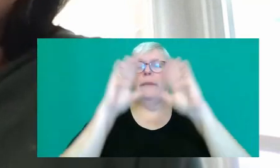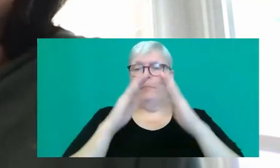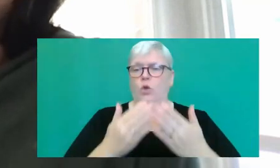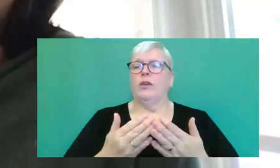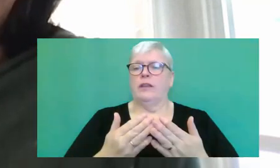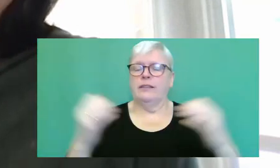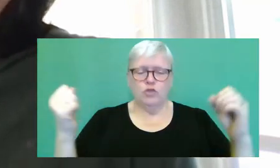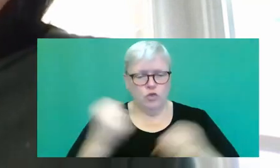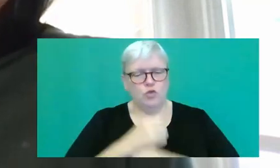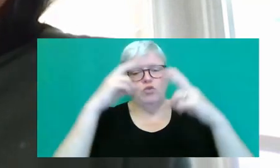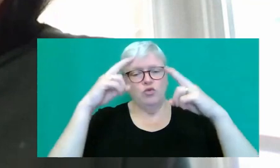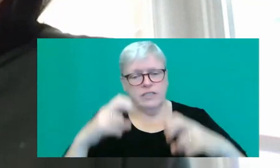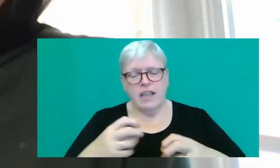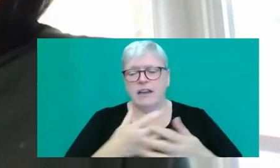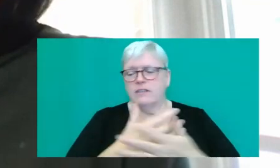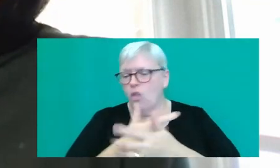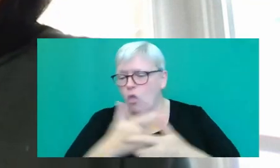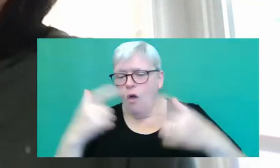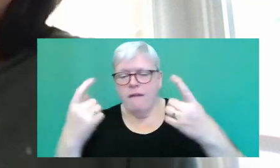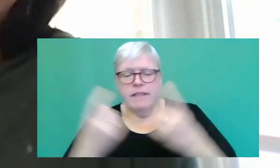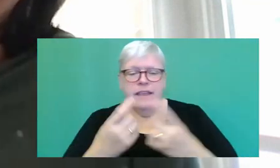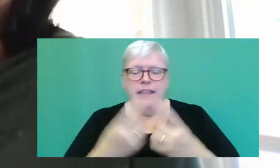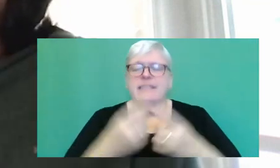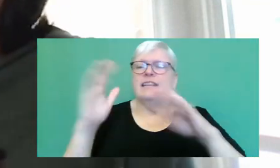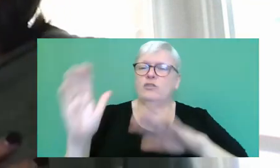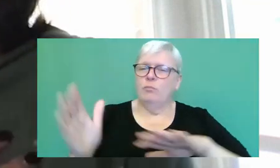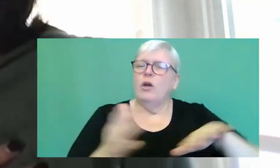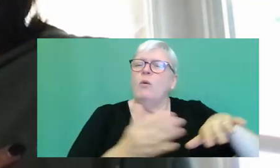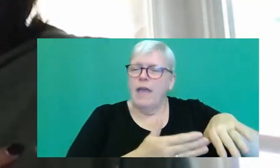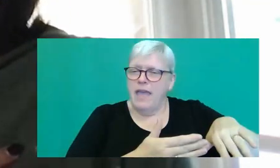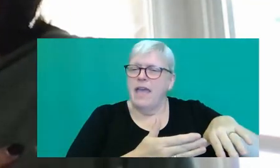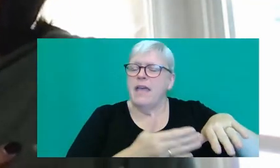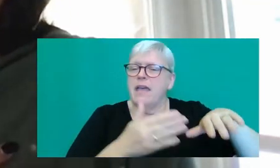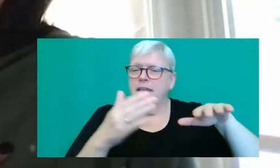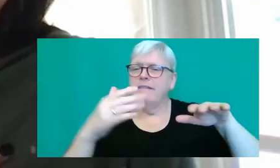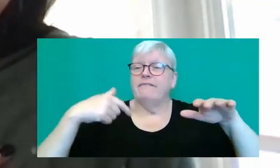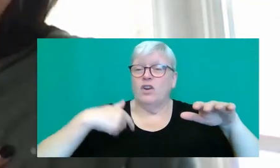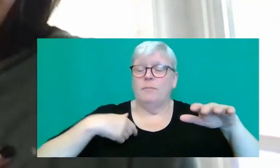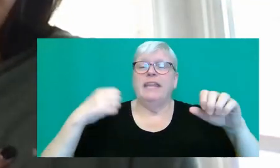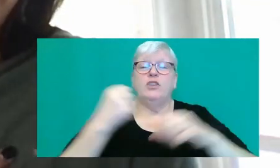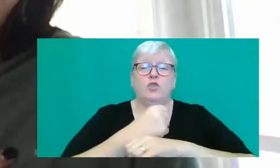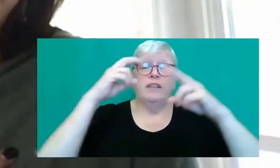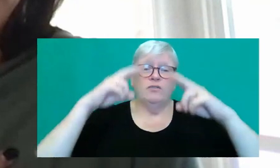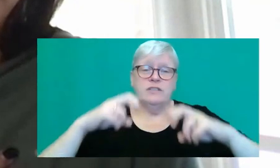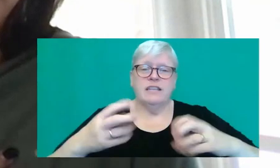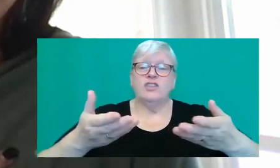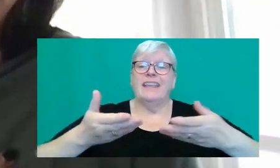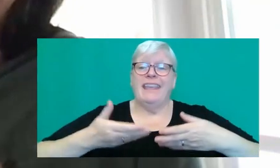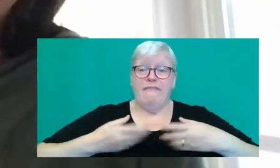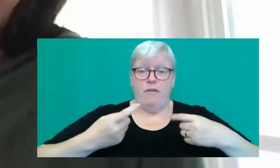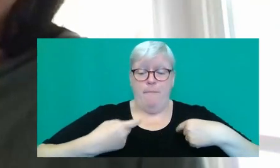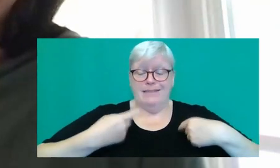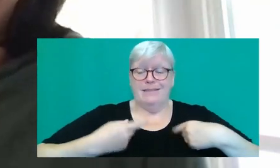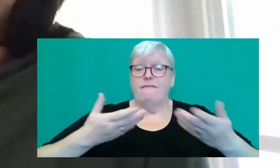immerse yourself in it, and then you put it away. So for me, doing the research is sort of giving myself the courage to make things